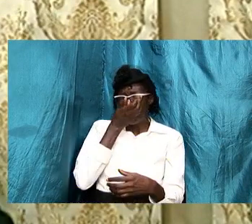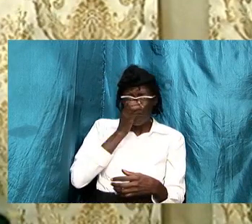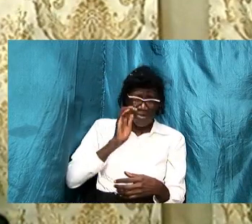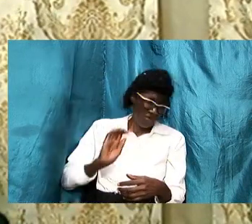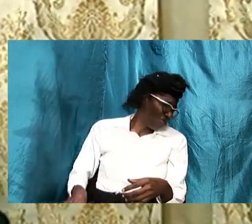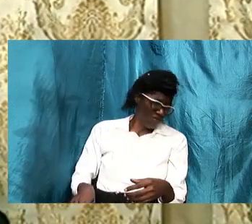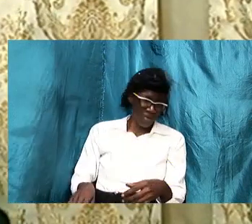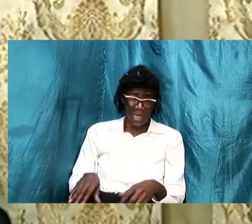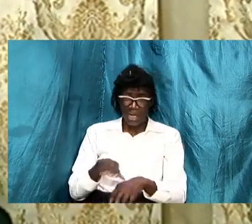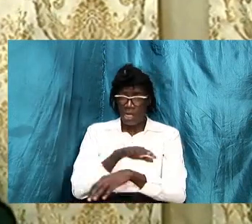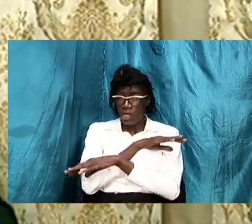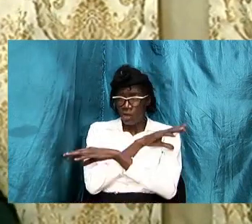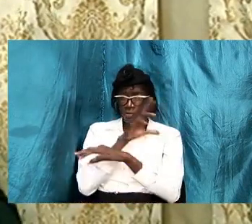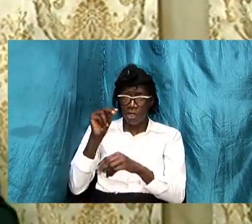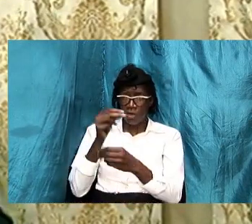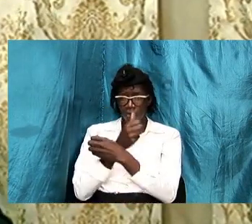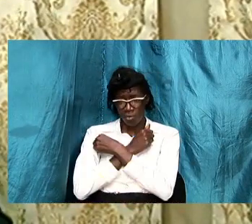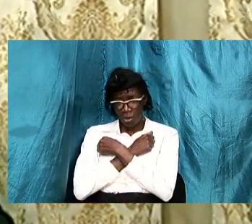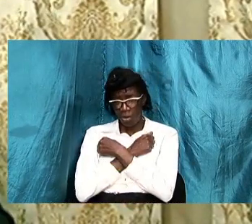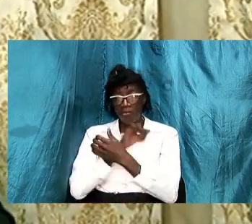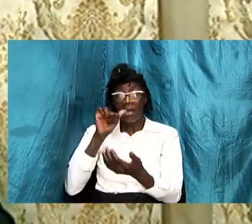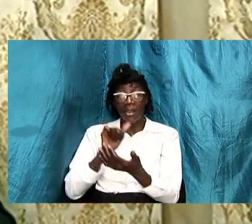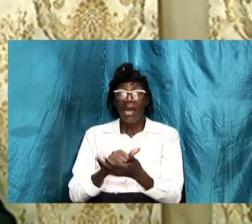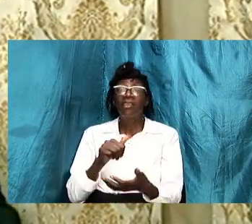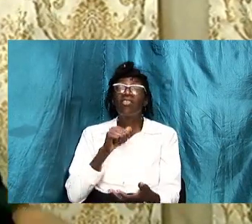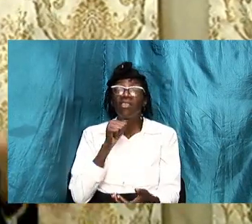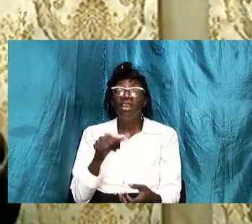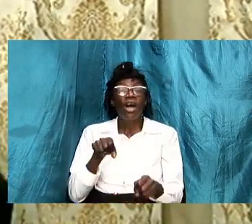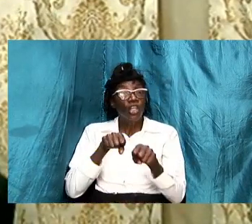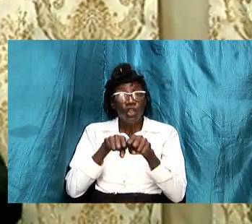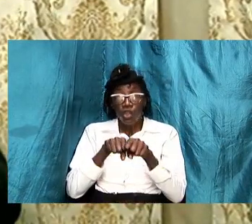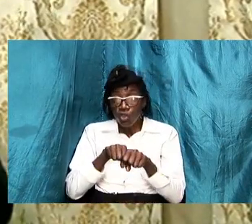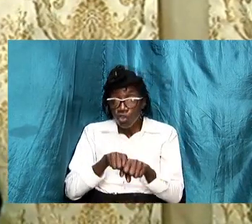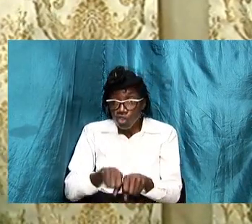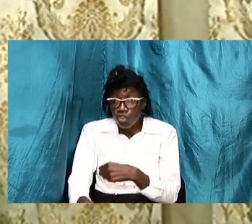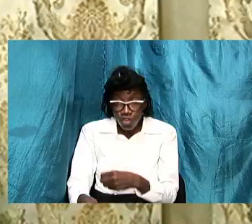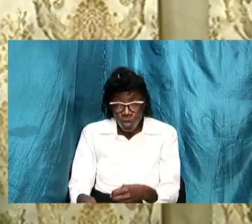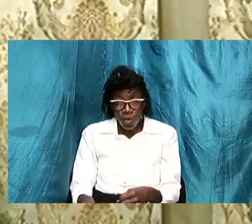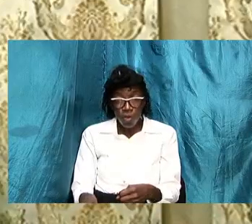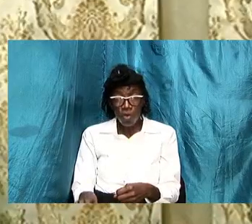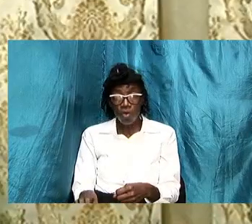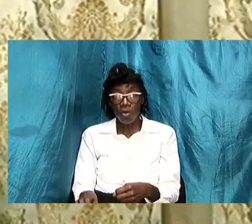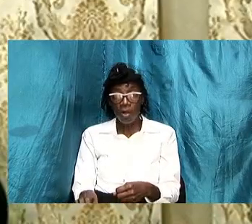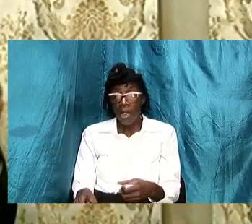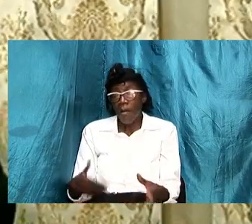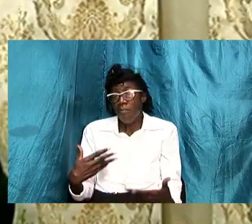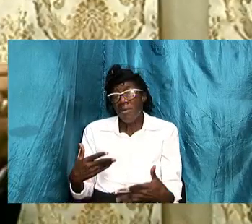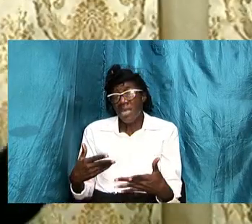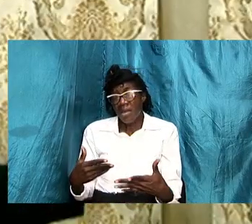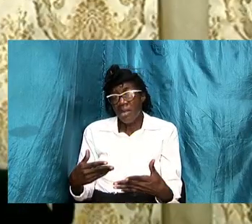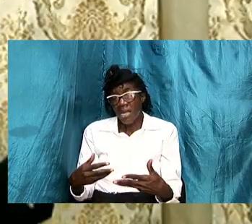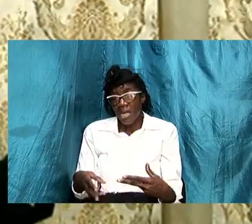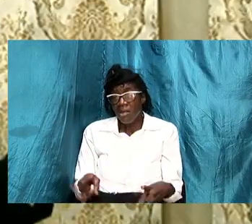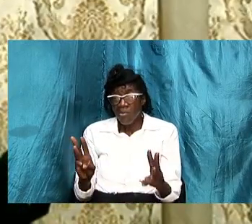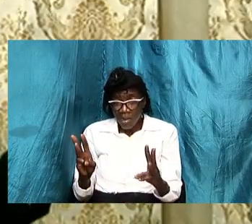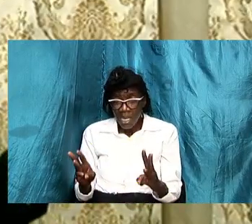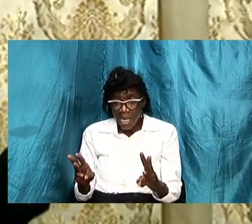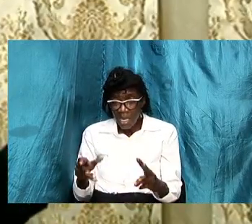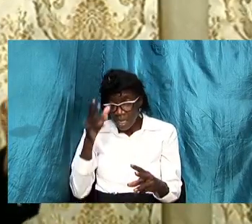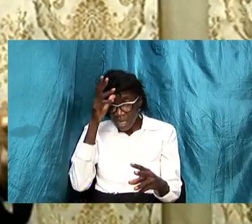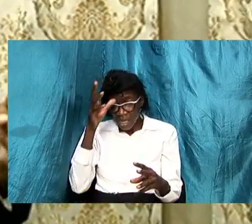empathy that's not so maybe it's the medium because as a man